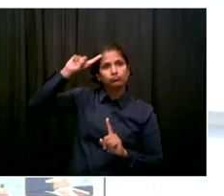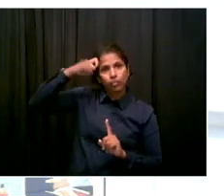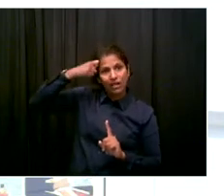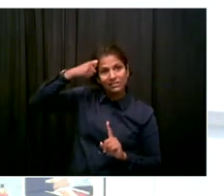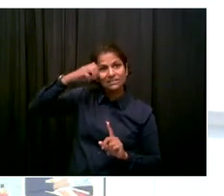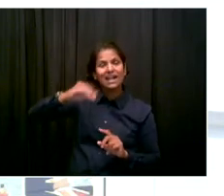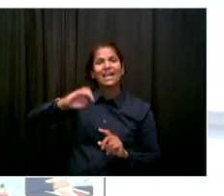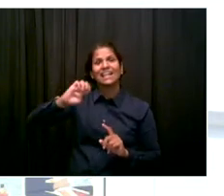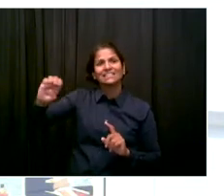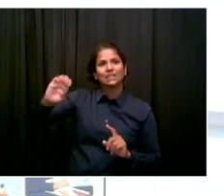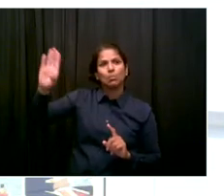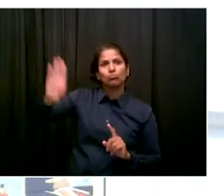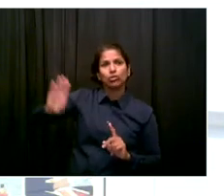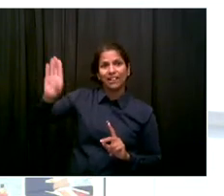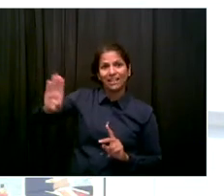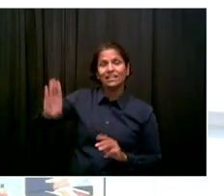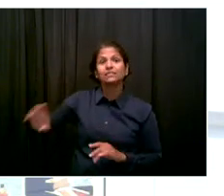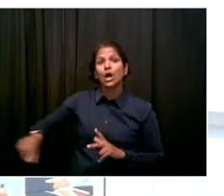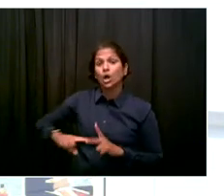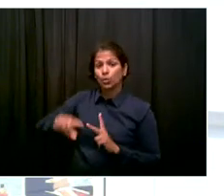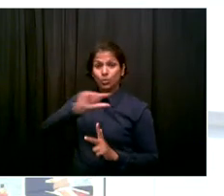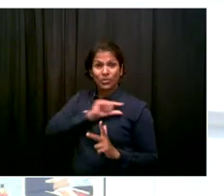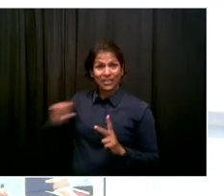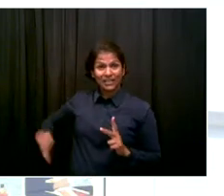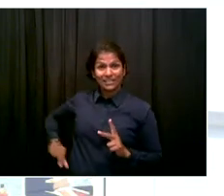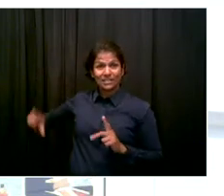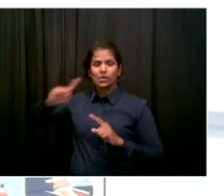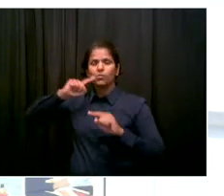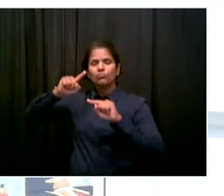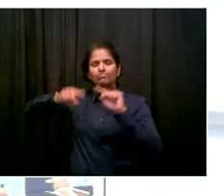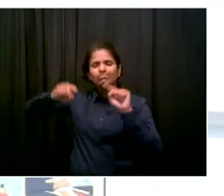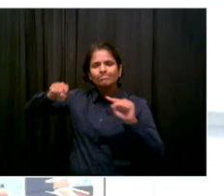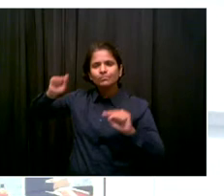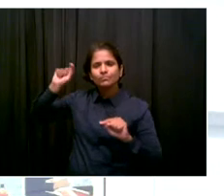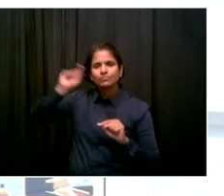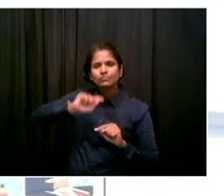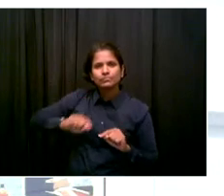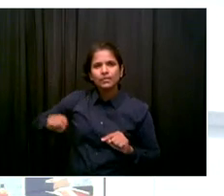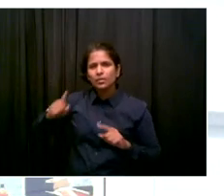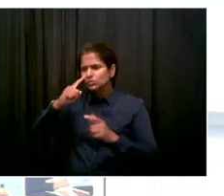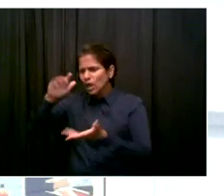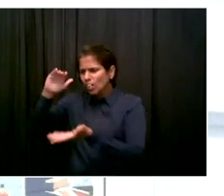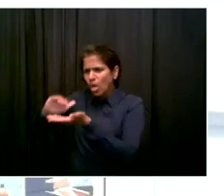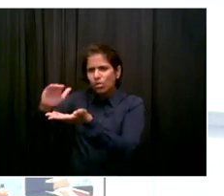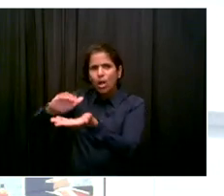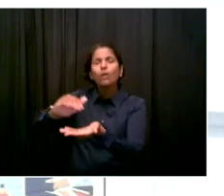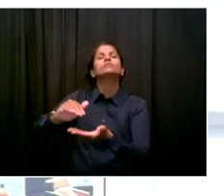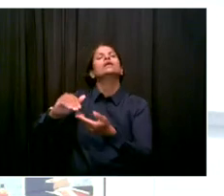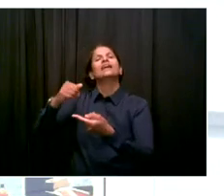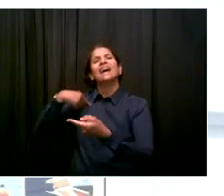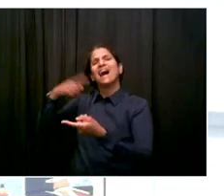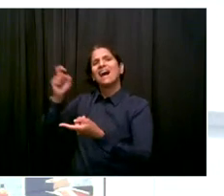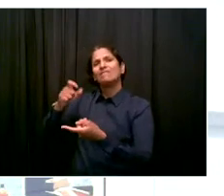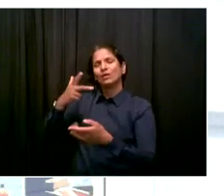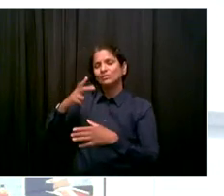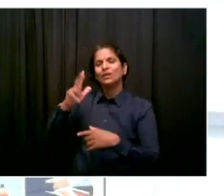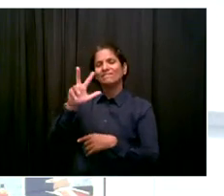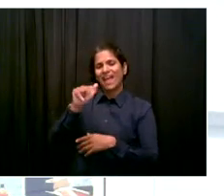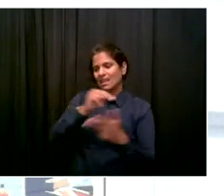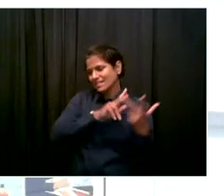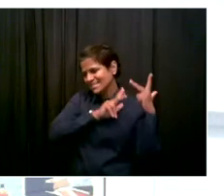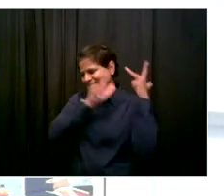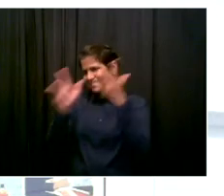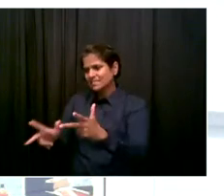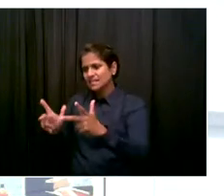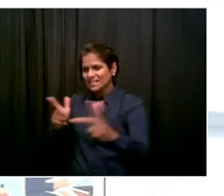bringing our mobile vaccination efforts there, and also partnering with those community-based clinics, including